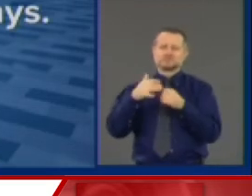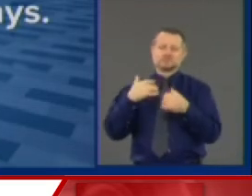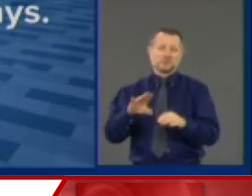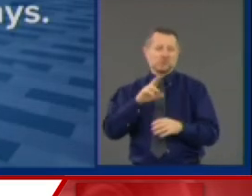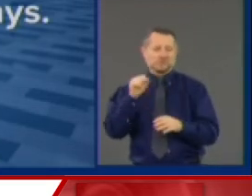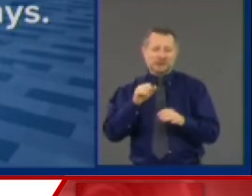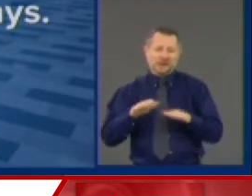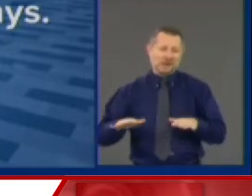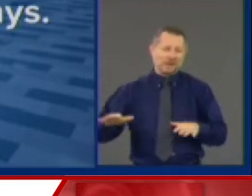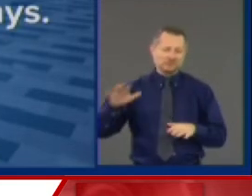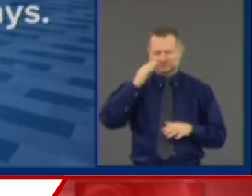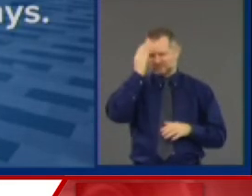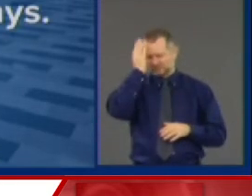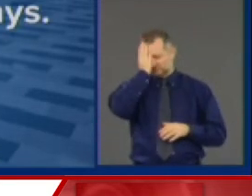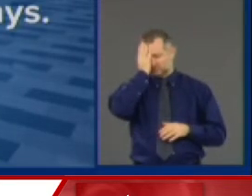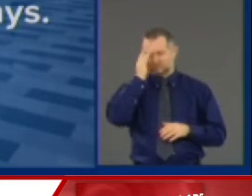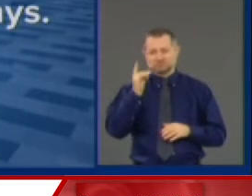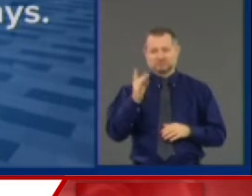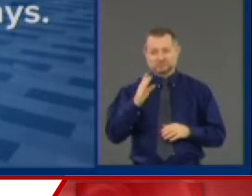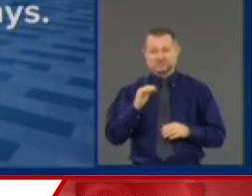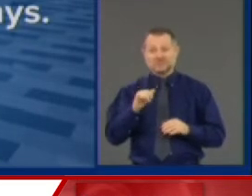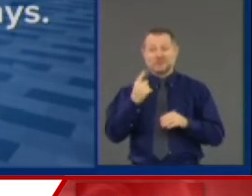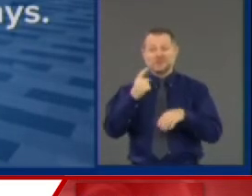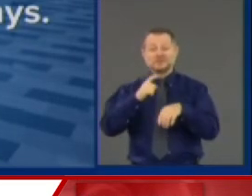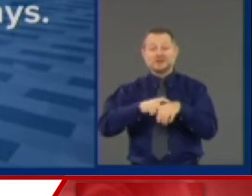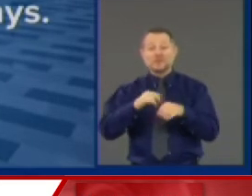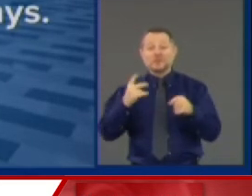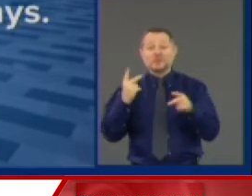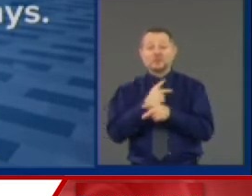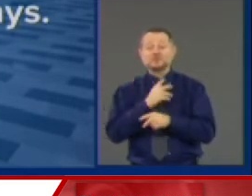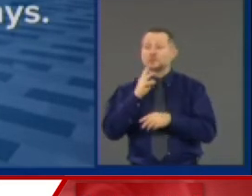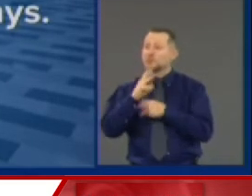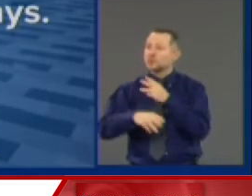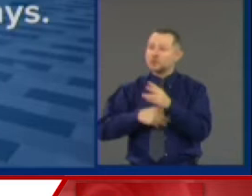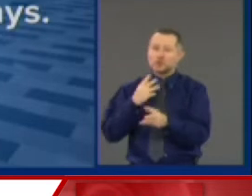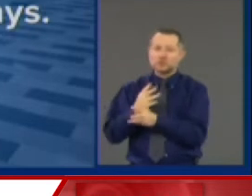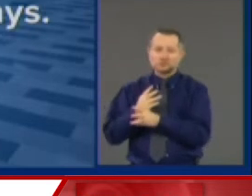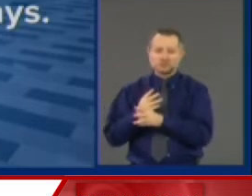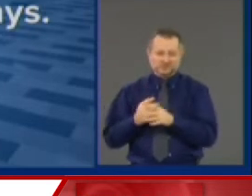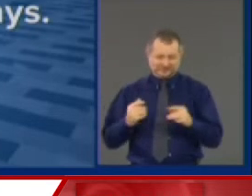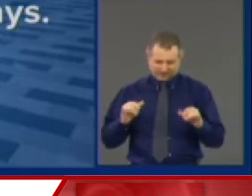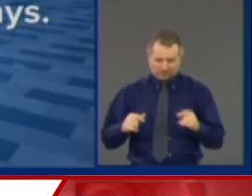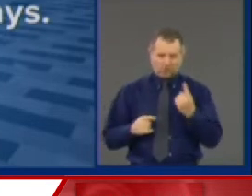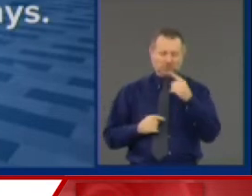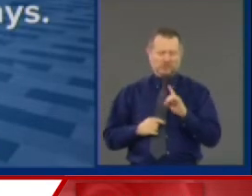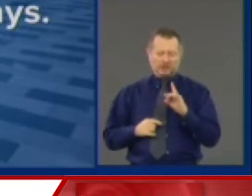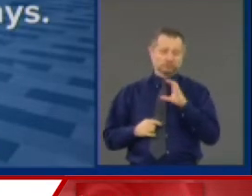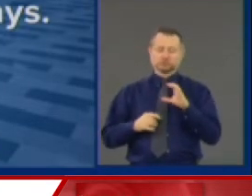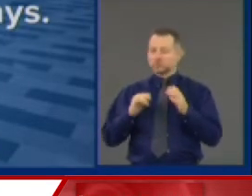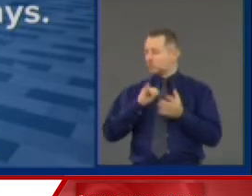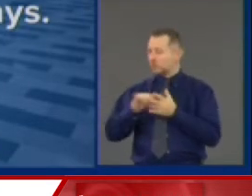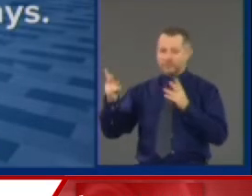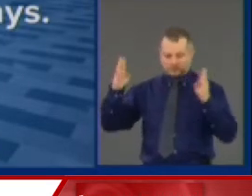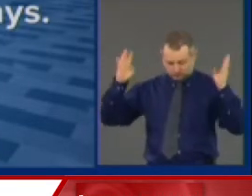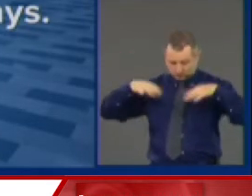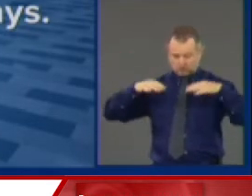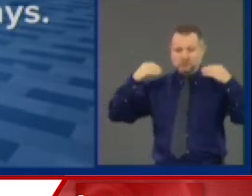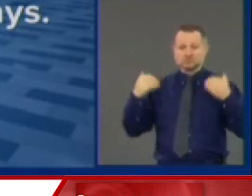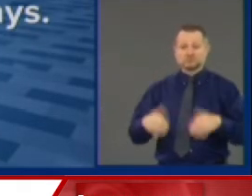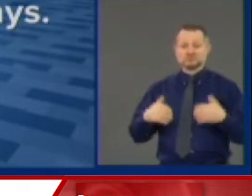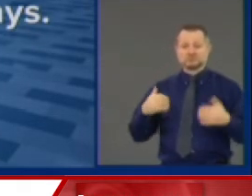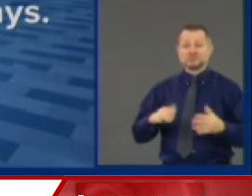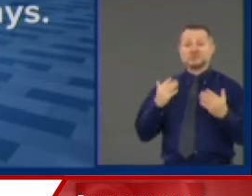point, we had the worst situation on the globe. And we're now reopening in